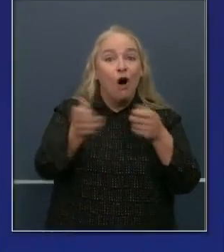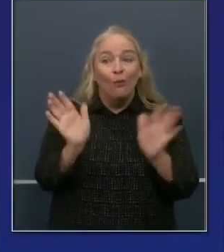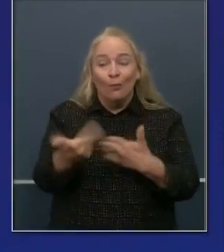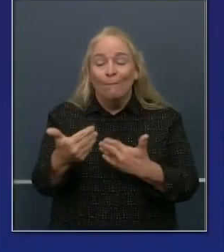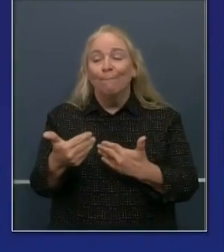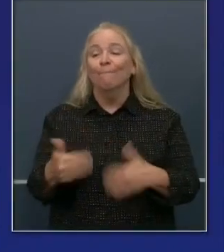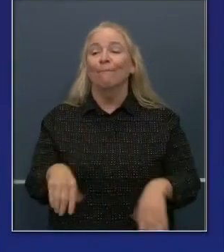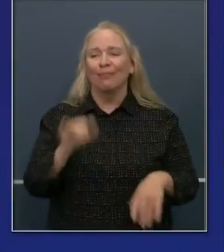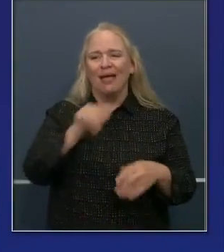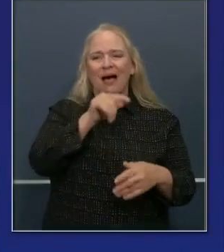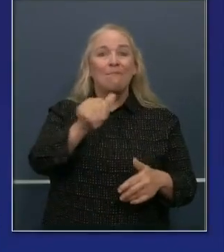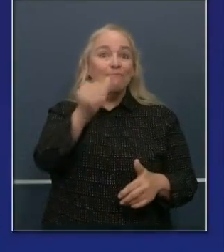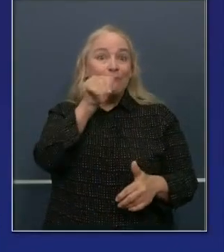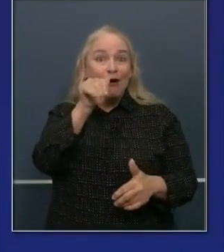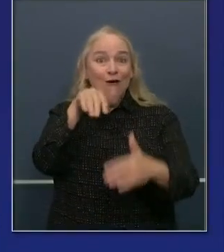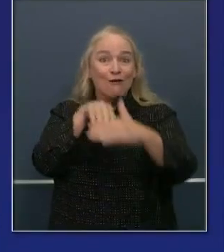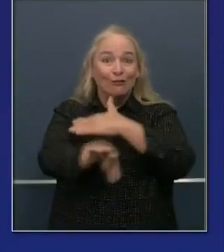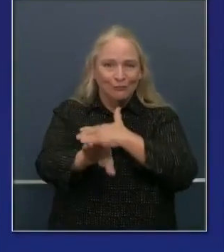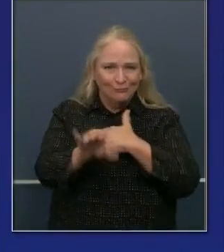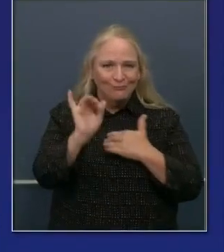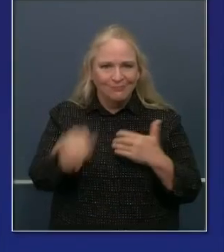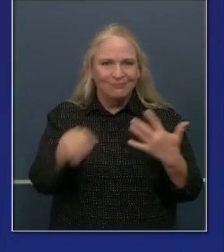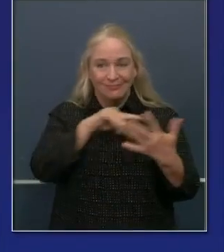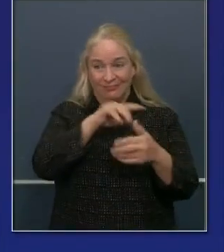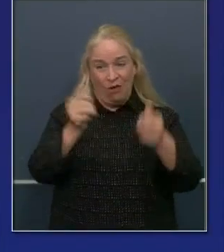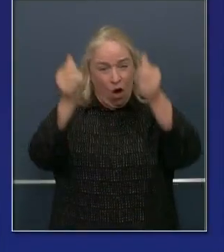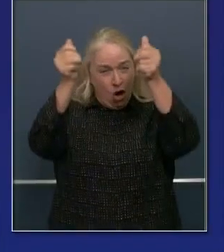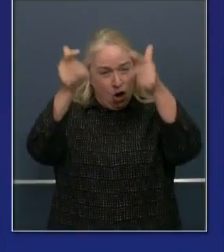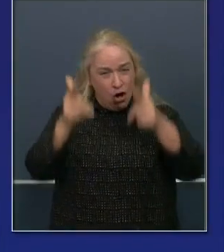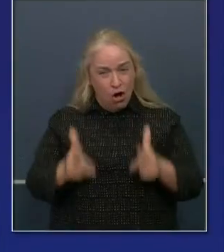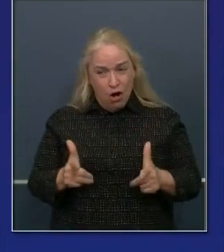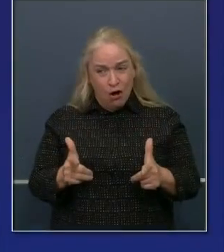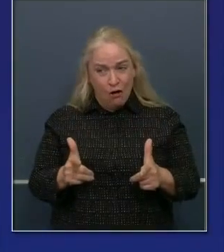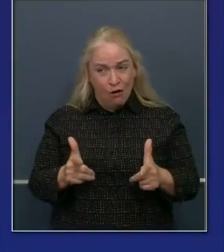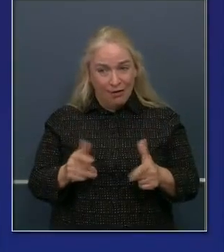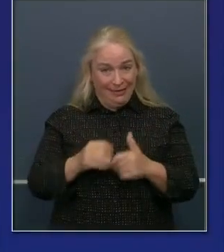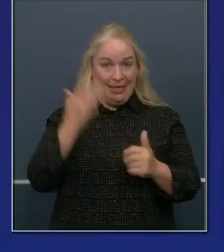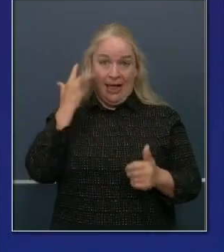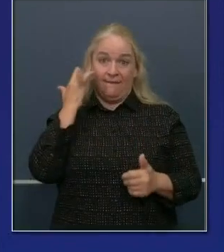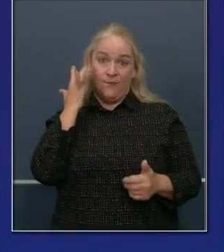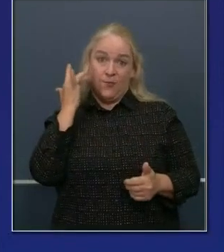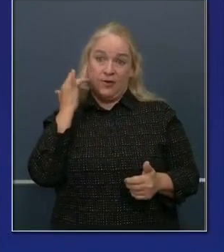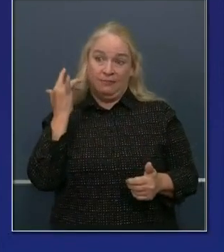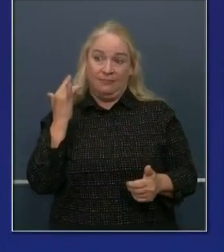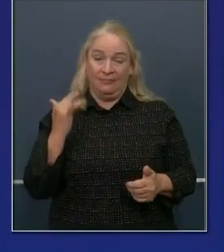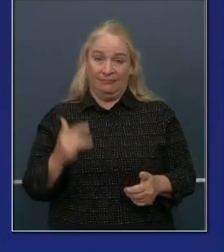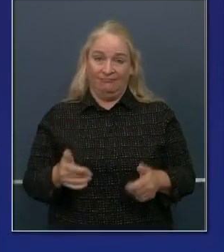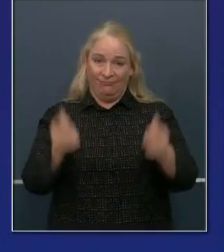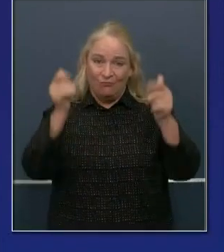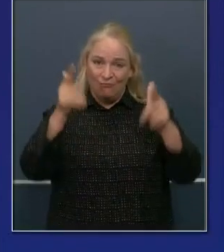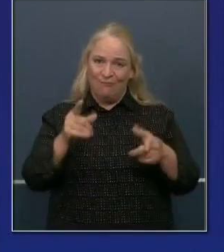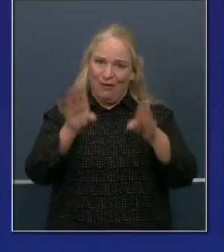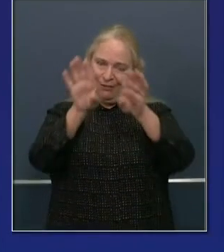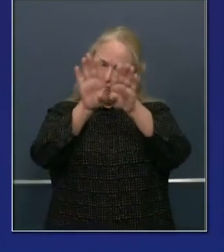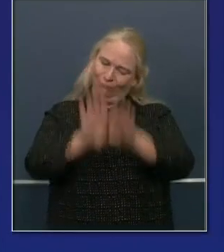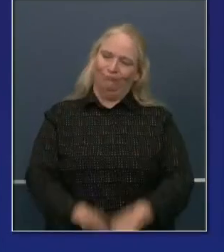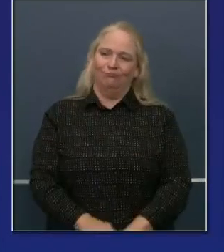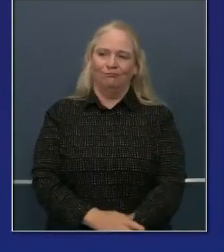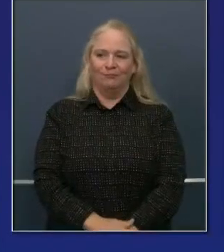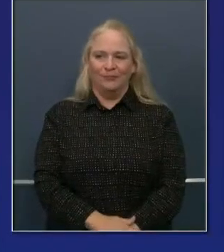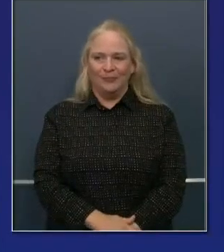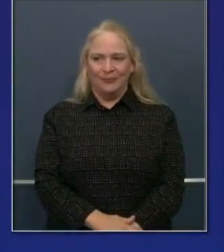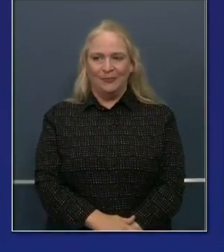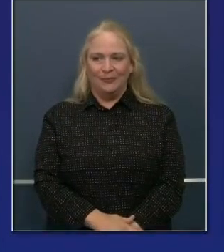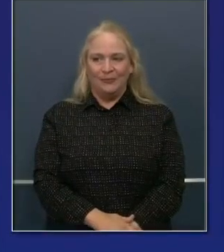bars. This is in every county in the state of California, not just the counties that were on the monitoring list